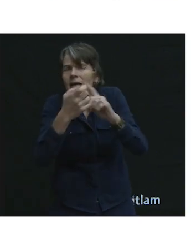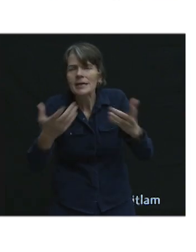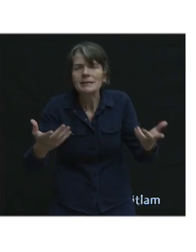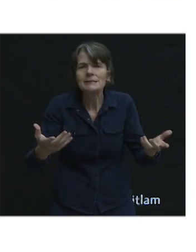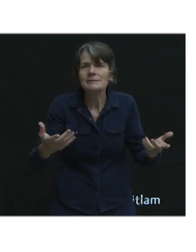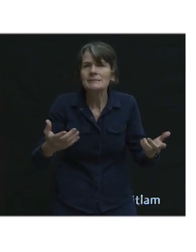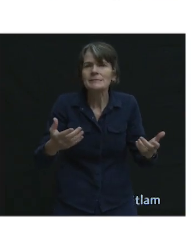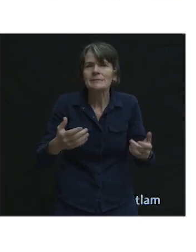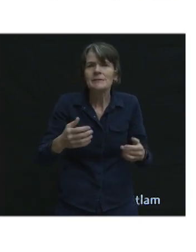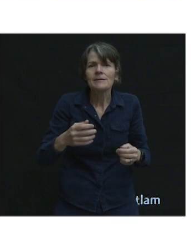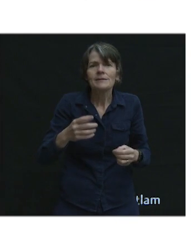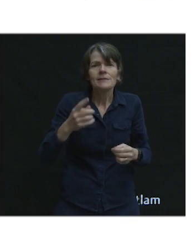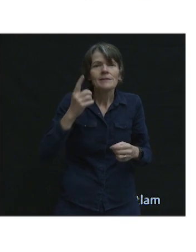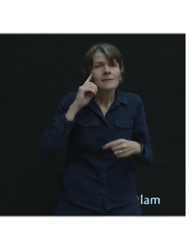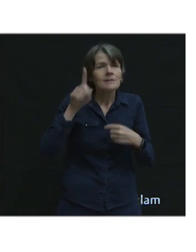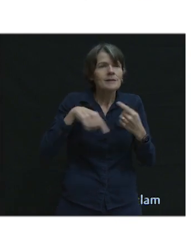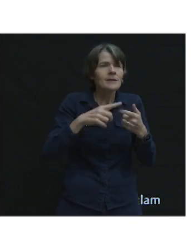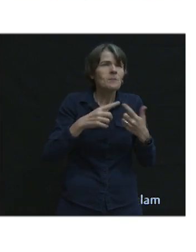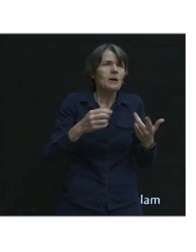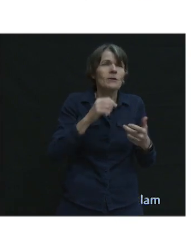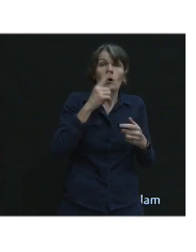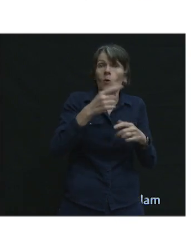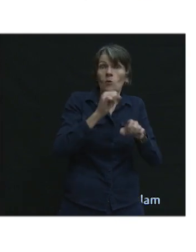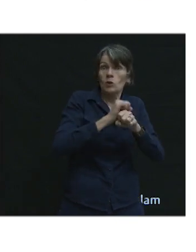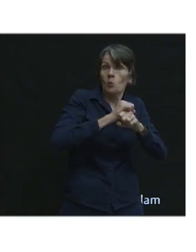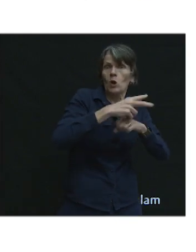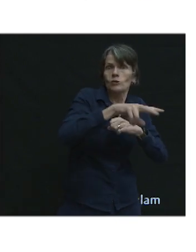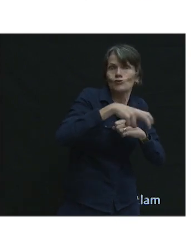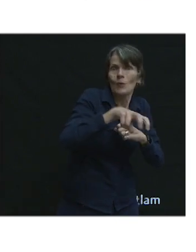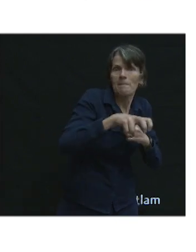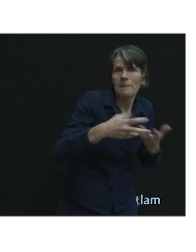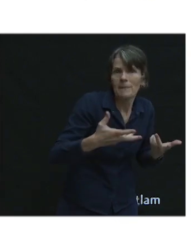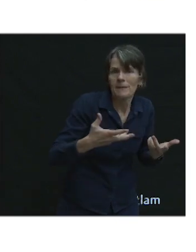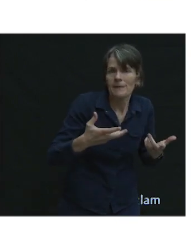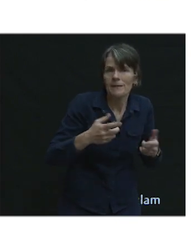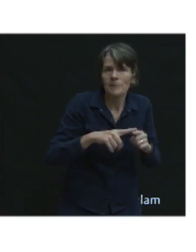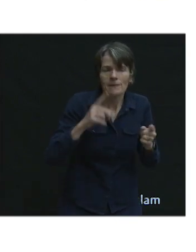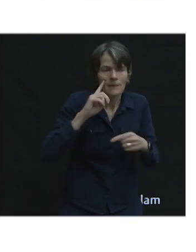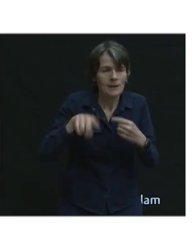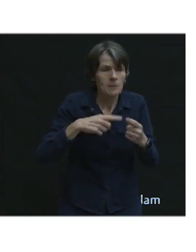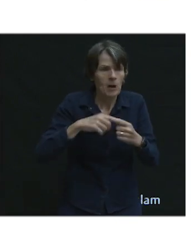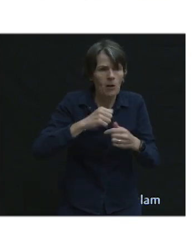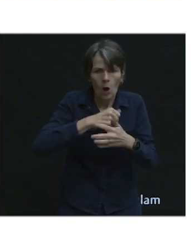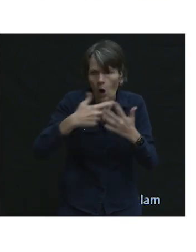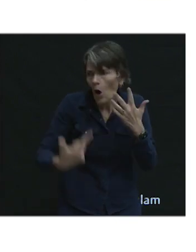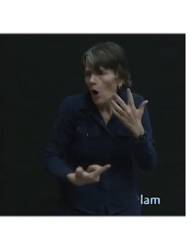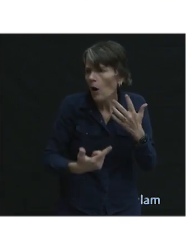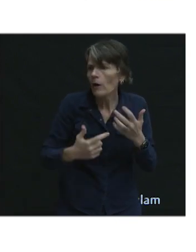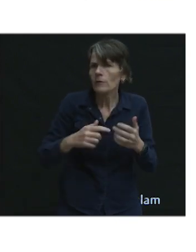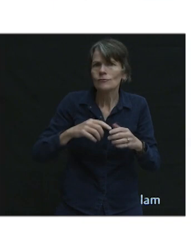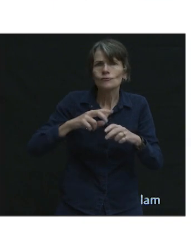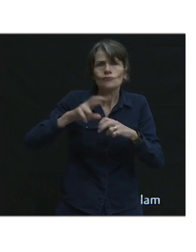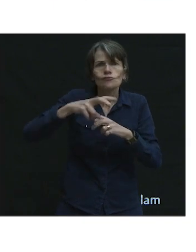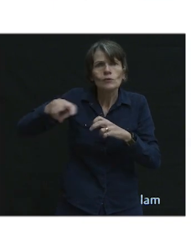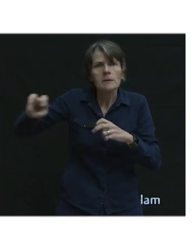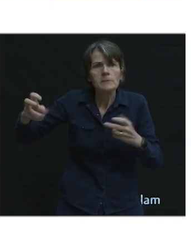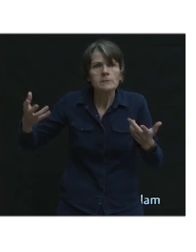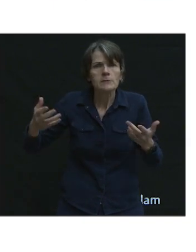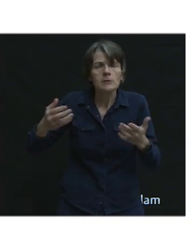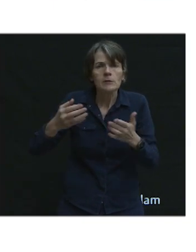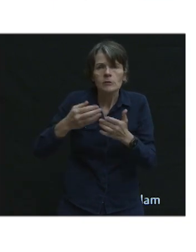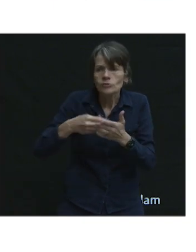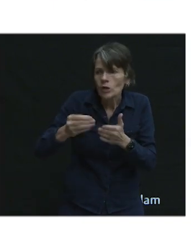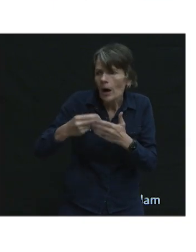not just about commute trips, which kind of governs a lot of types of our conversations, transportations, thinking about all the trips. And that's what the beauty, I think, of that Household Travel